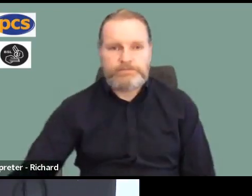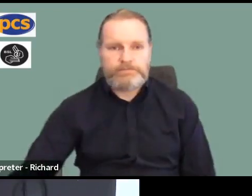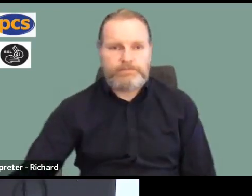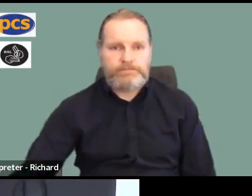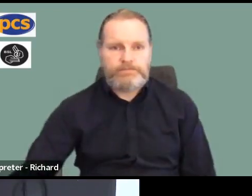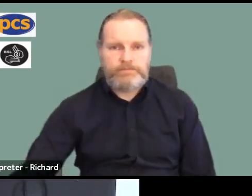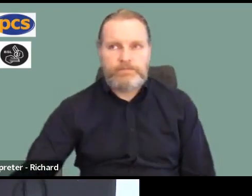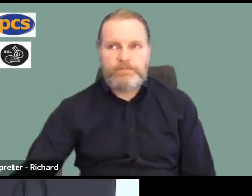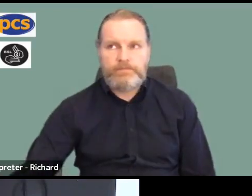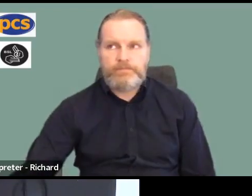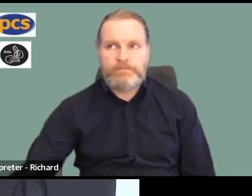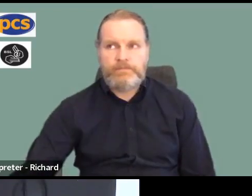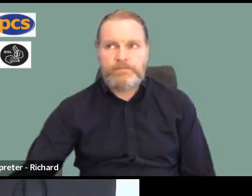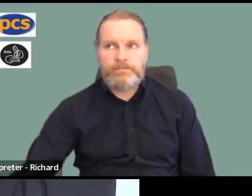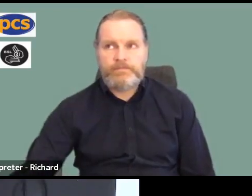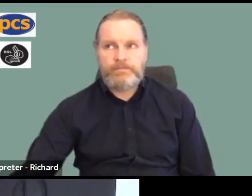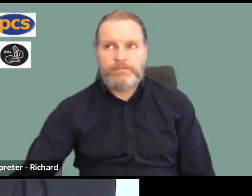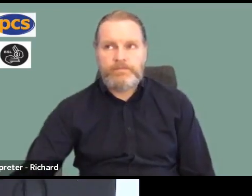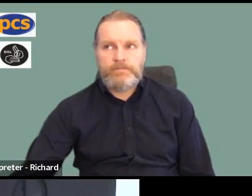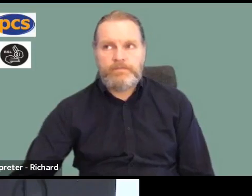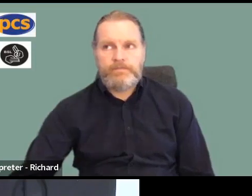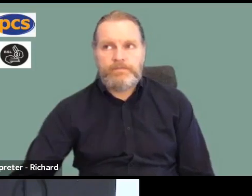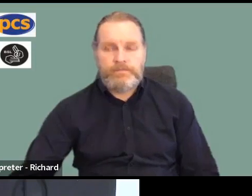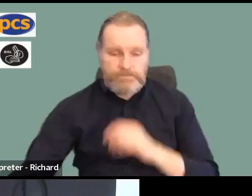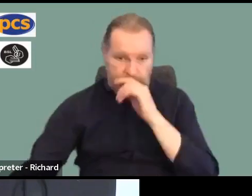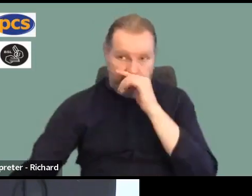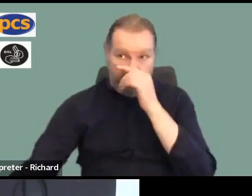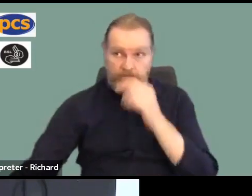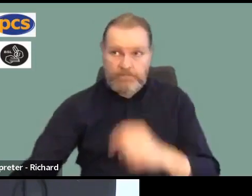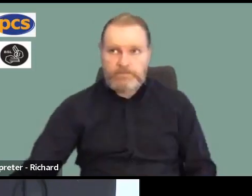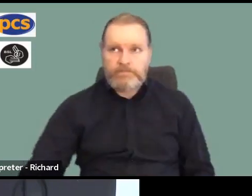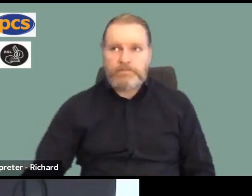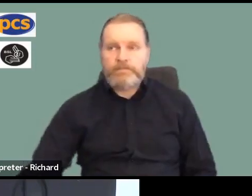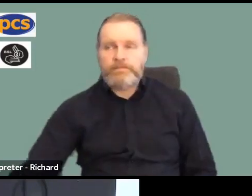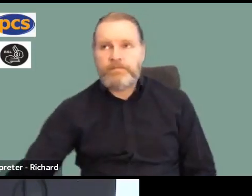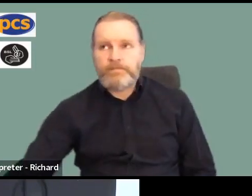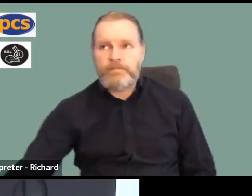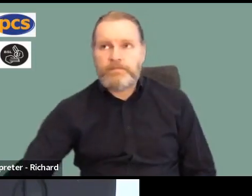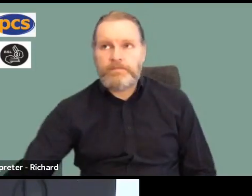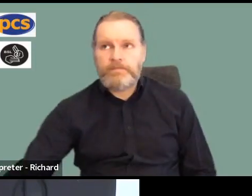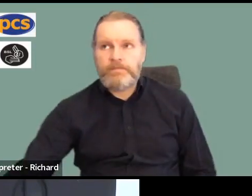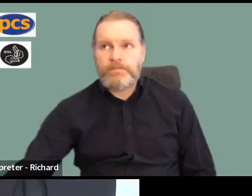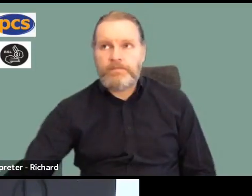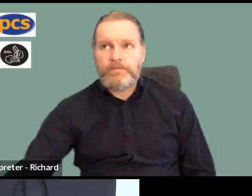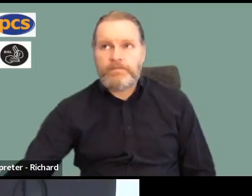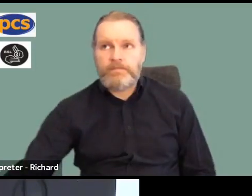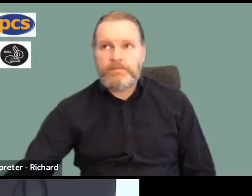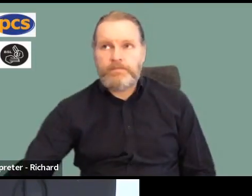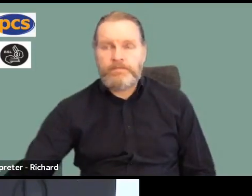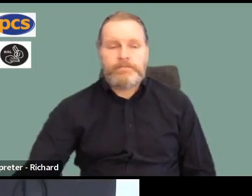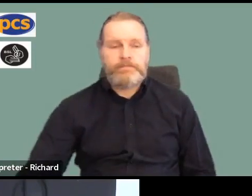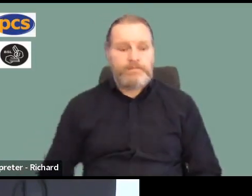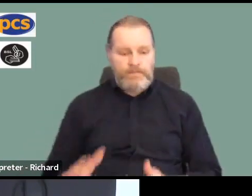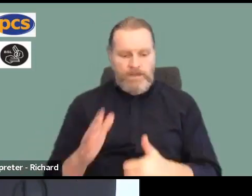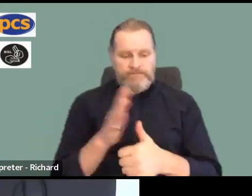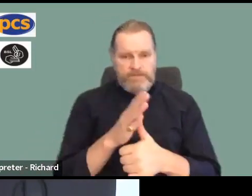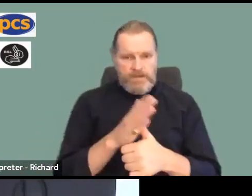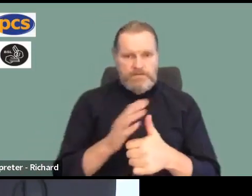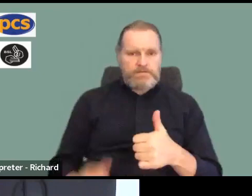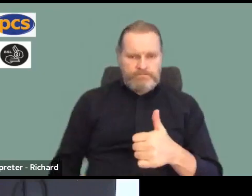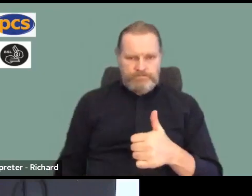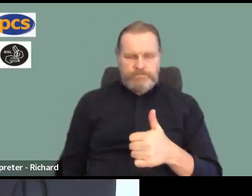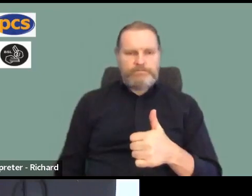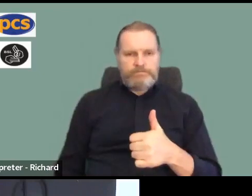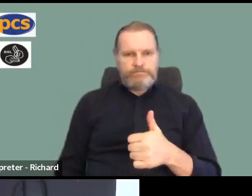questions. So firstly to Fina, it might be worth explaining that there's one crucial difference